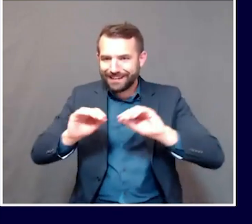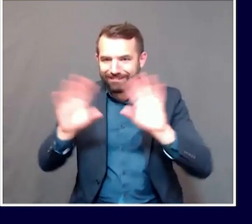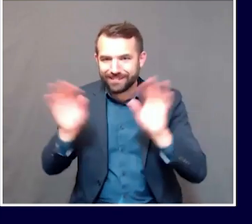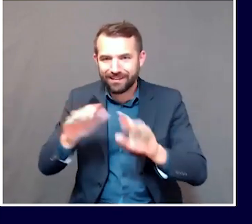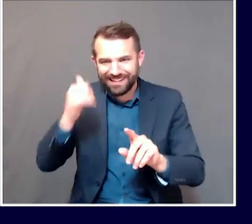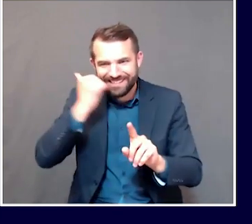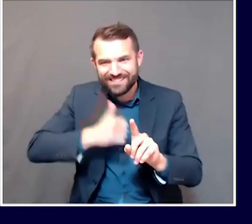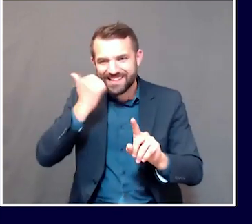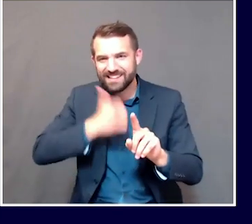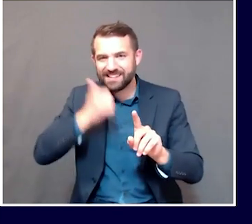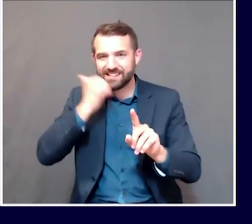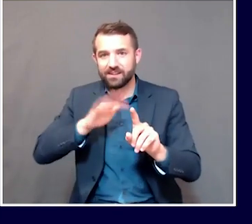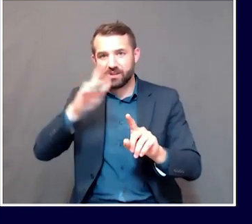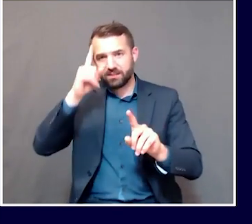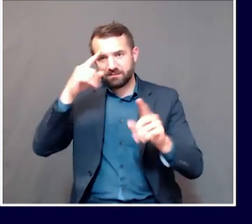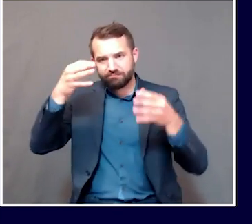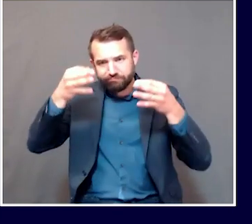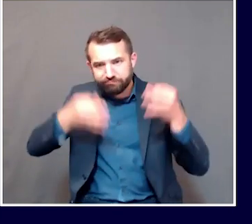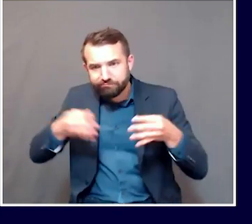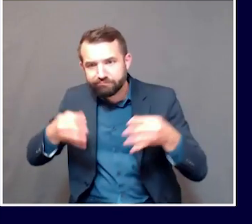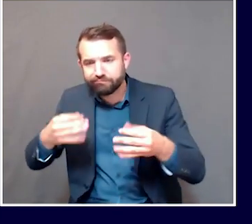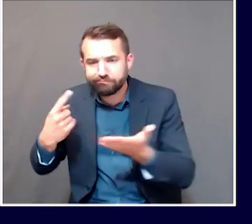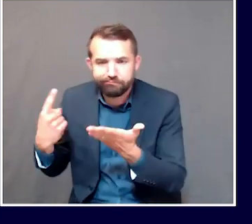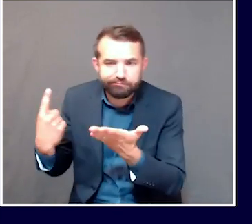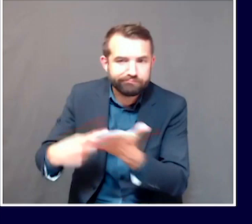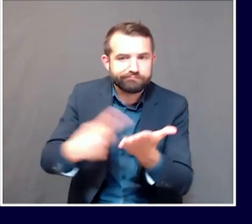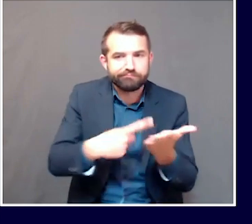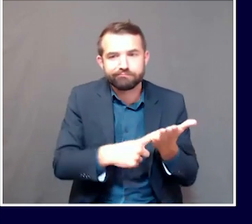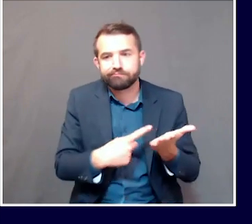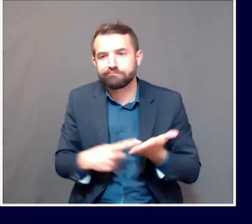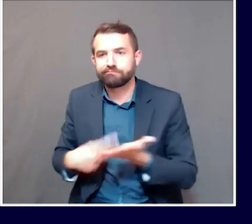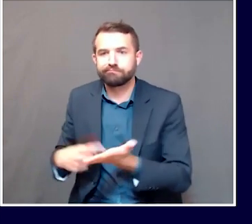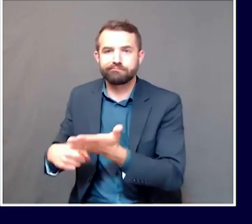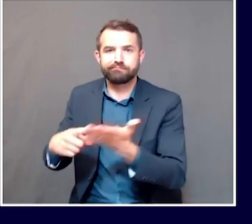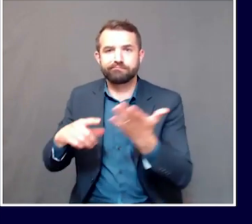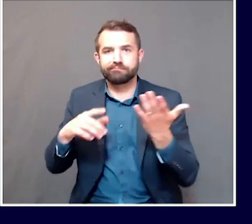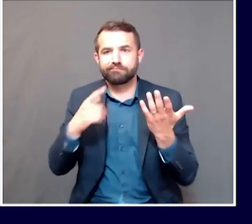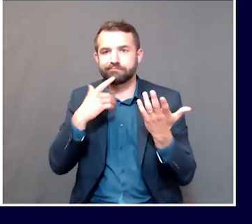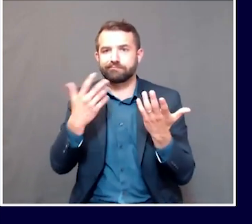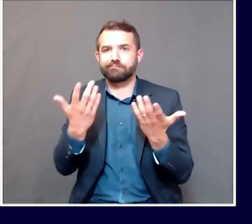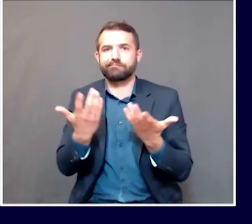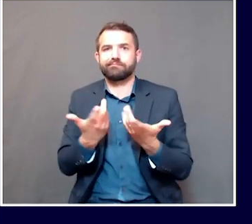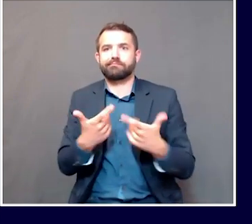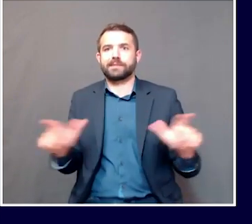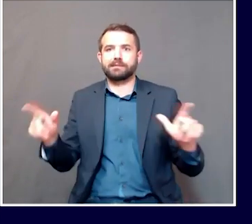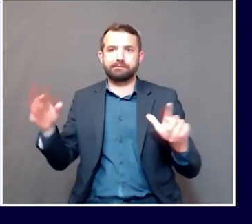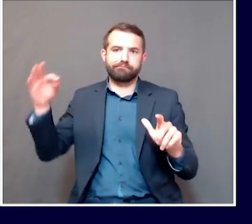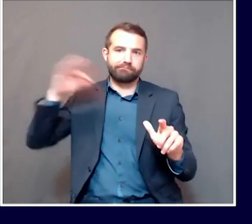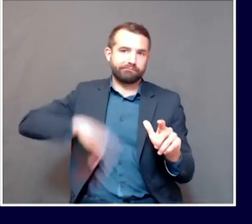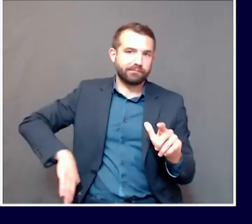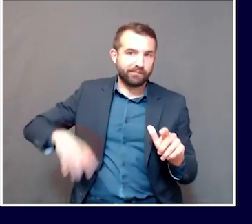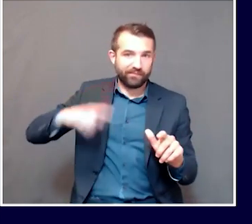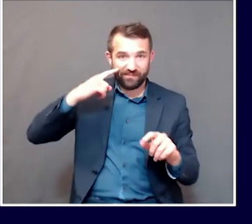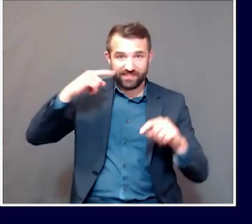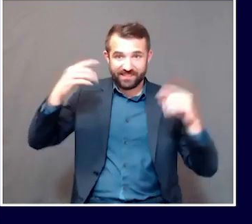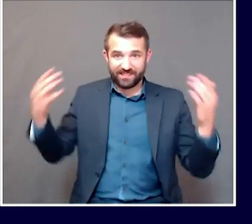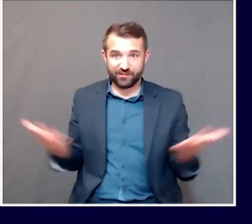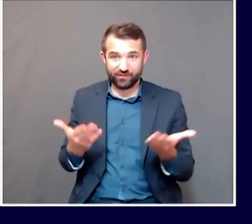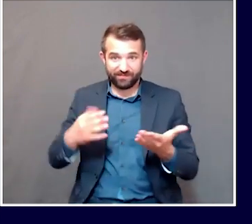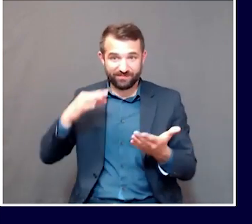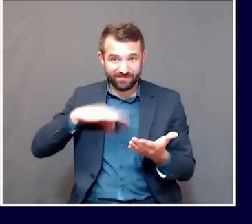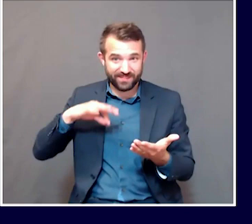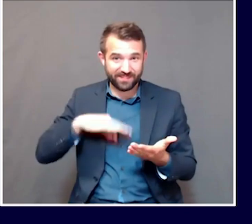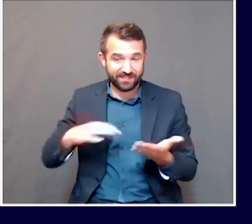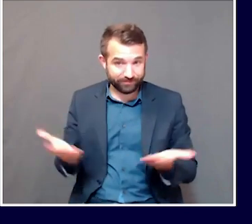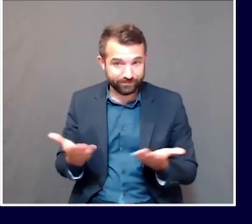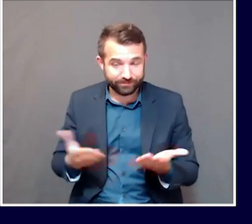decisions and the discussions we're having are an enormous resource for me and for the people of Maine. And I want to publicly thank